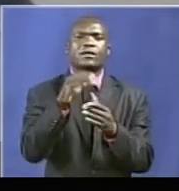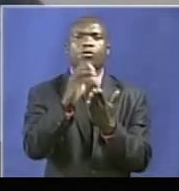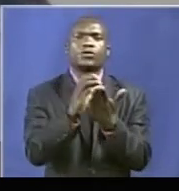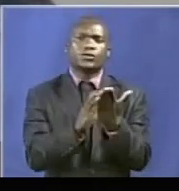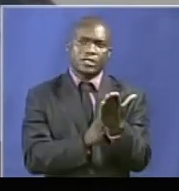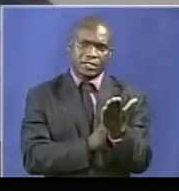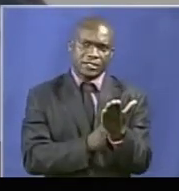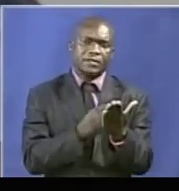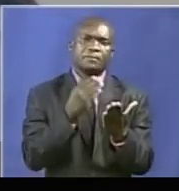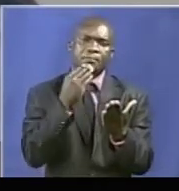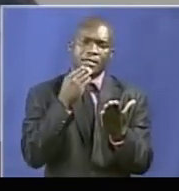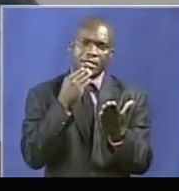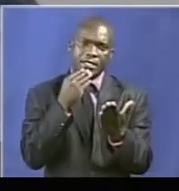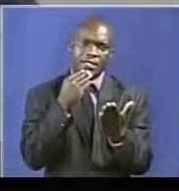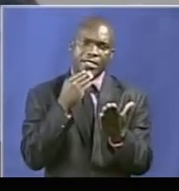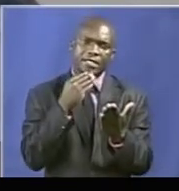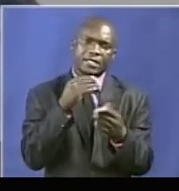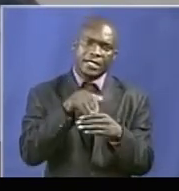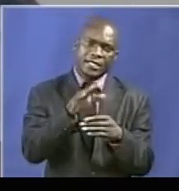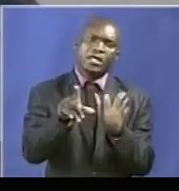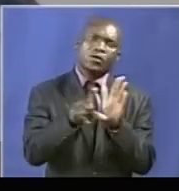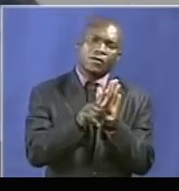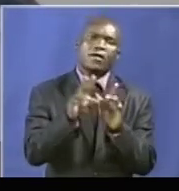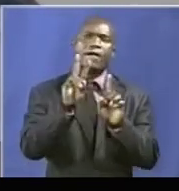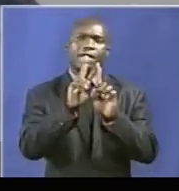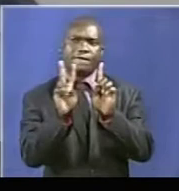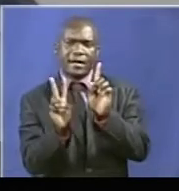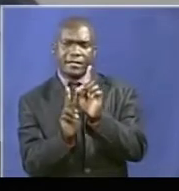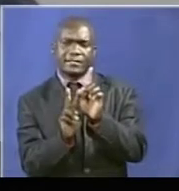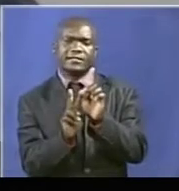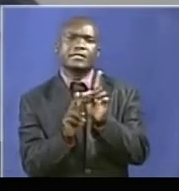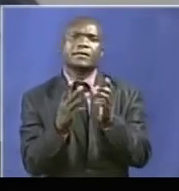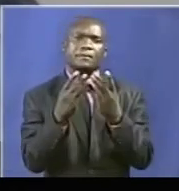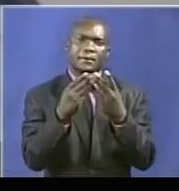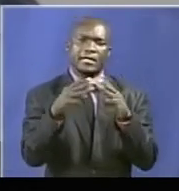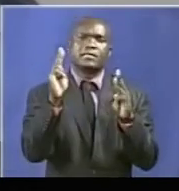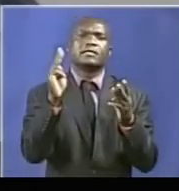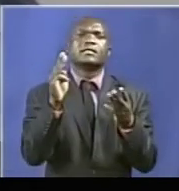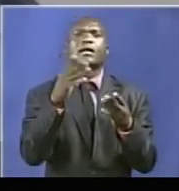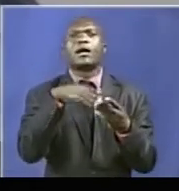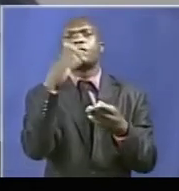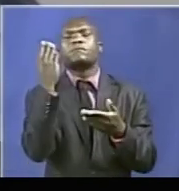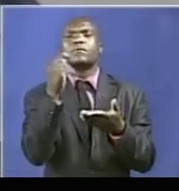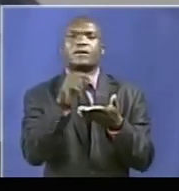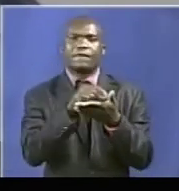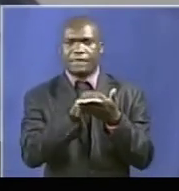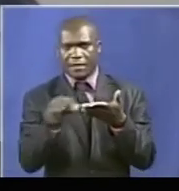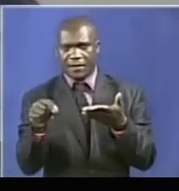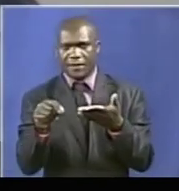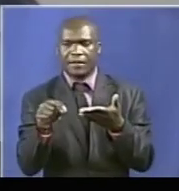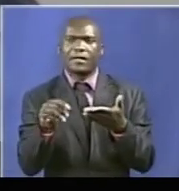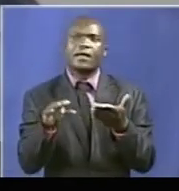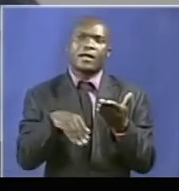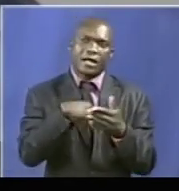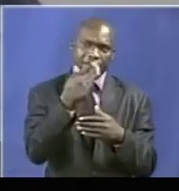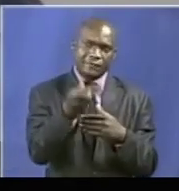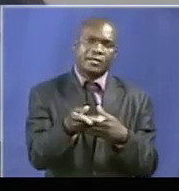terms of that provision a vice president can only be removed after motions have